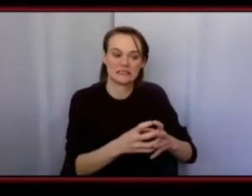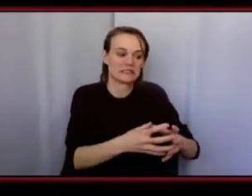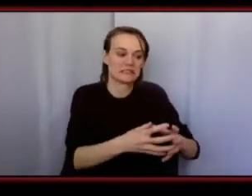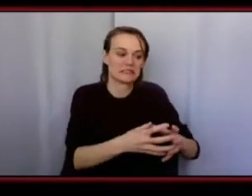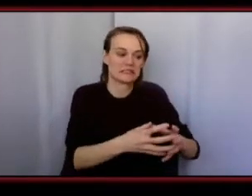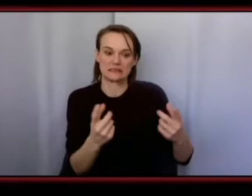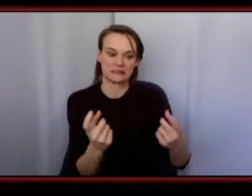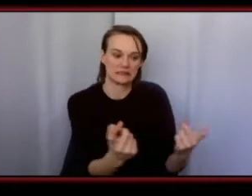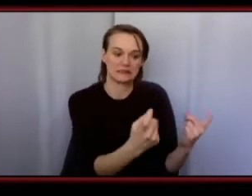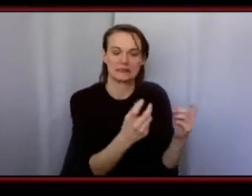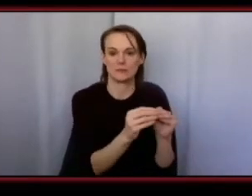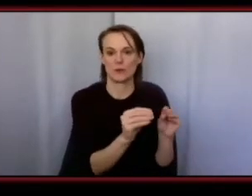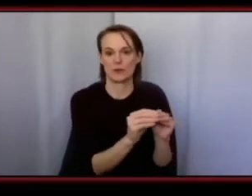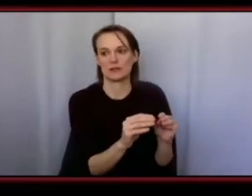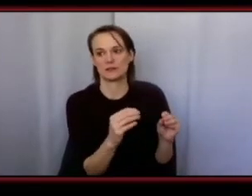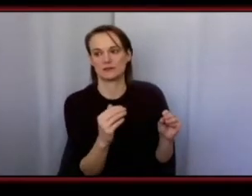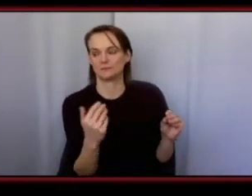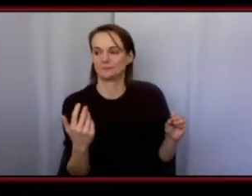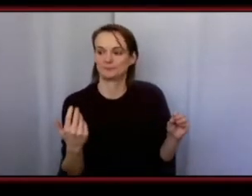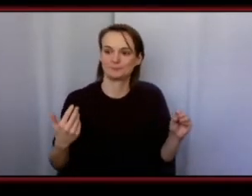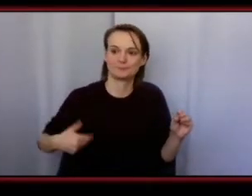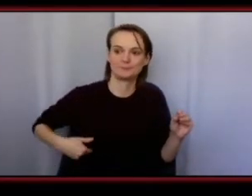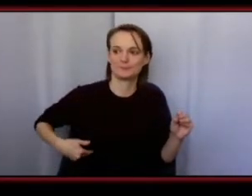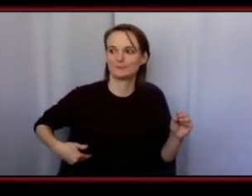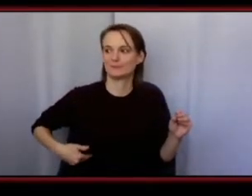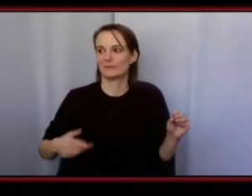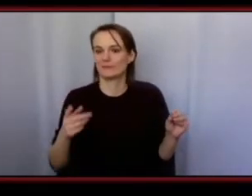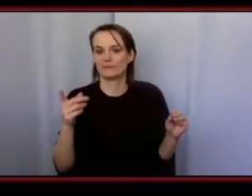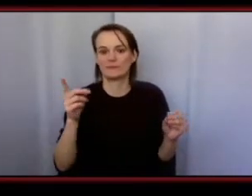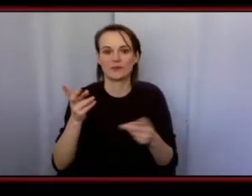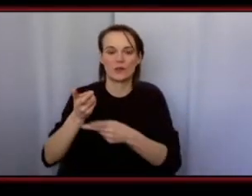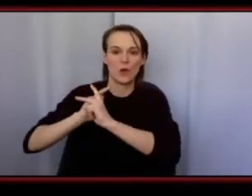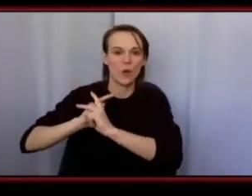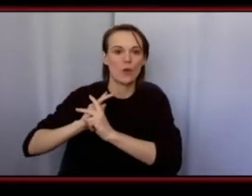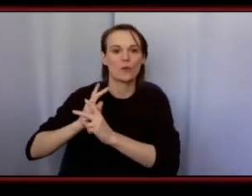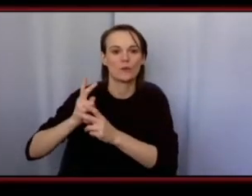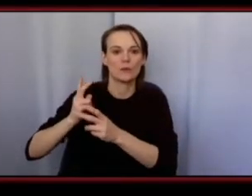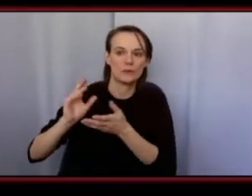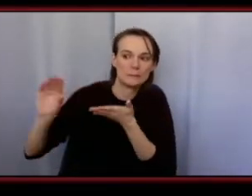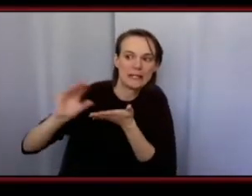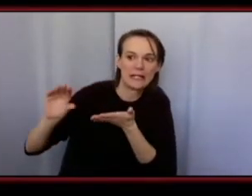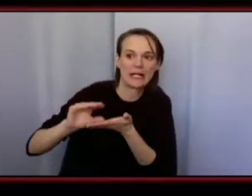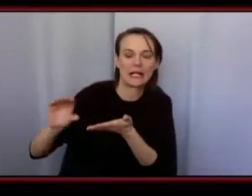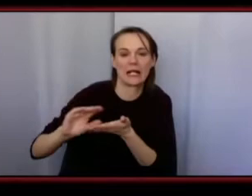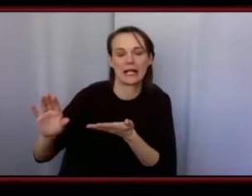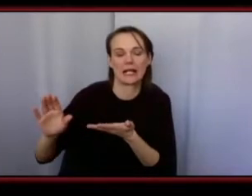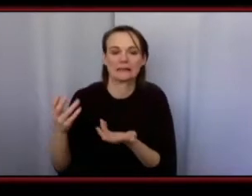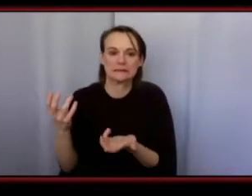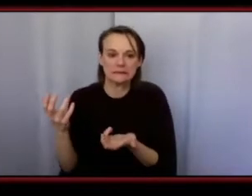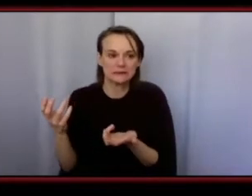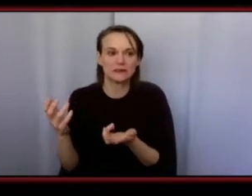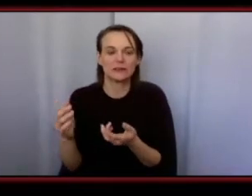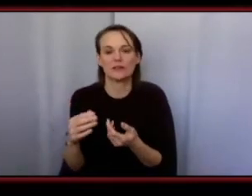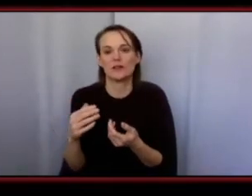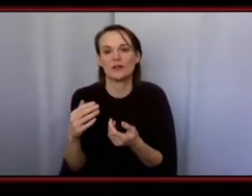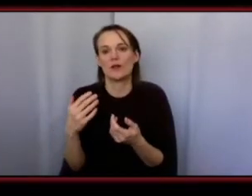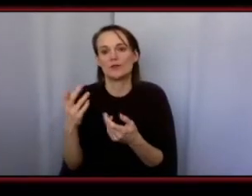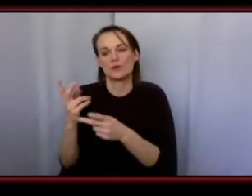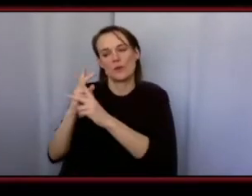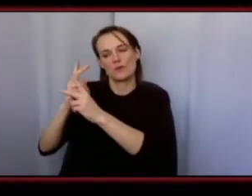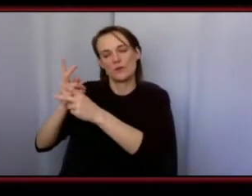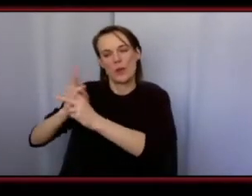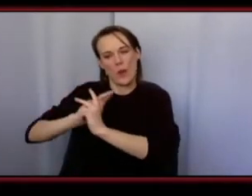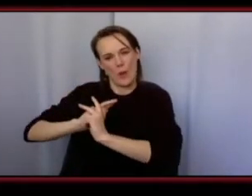on the terms you'd have to pay back uh also my advice would be instead of you know going towards a loan direction